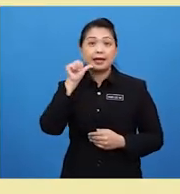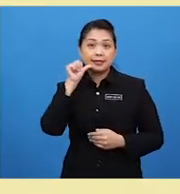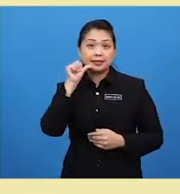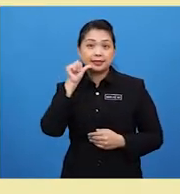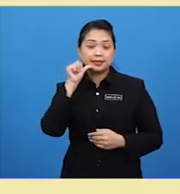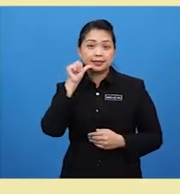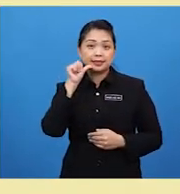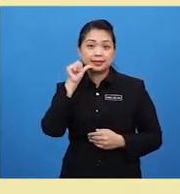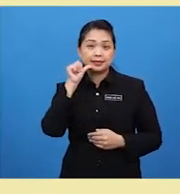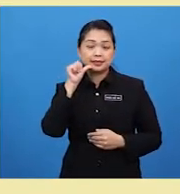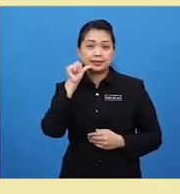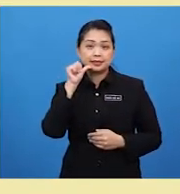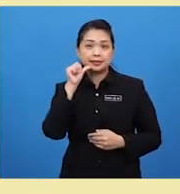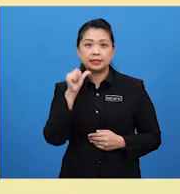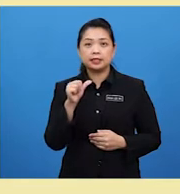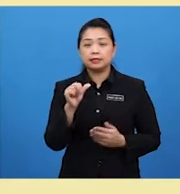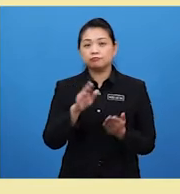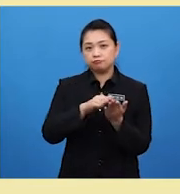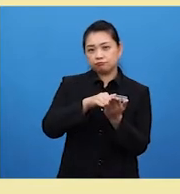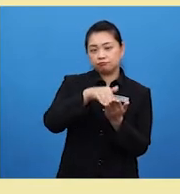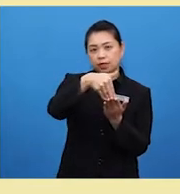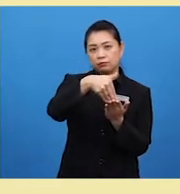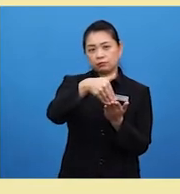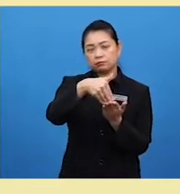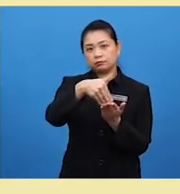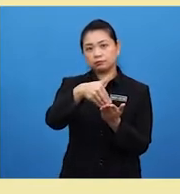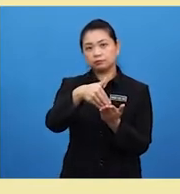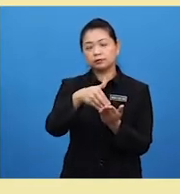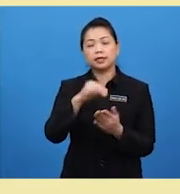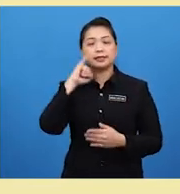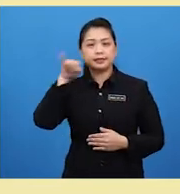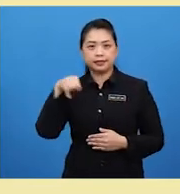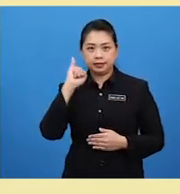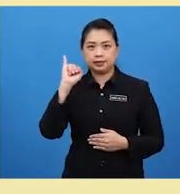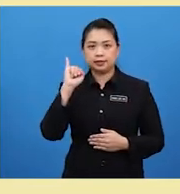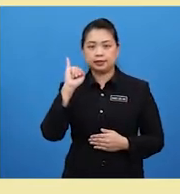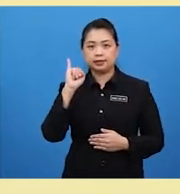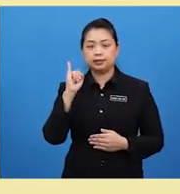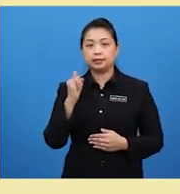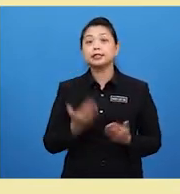Getting up early Jason